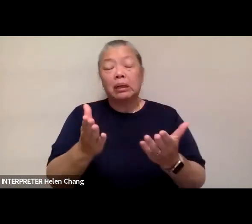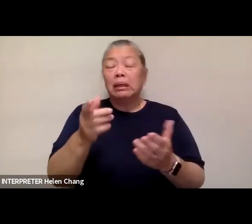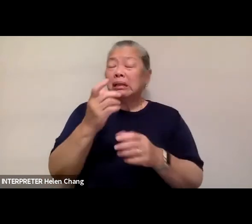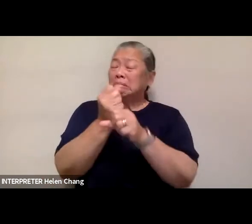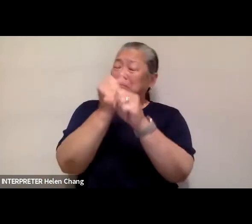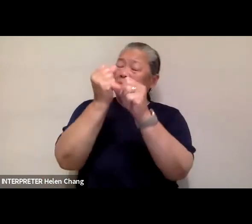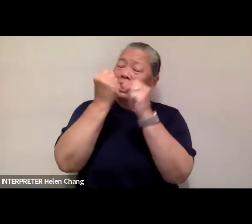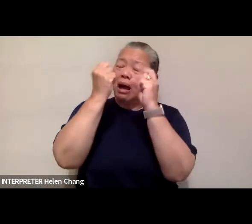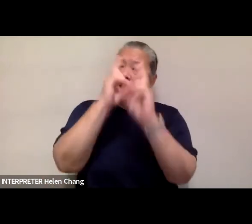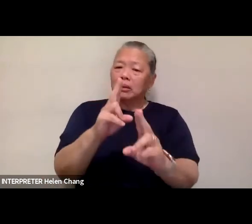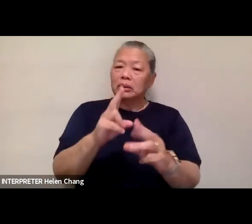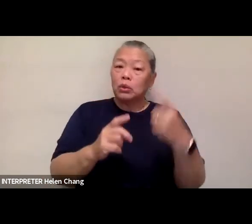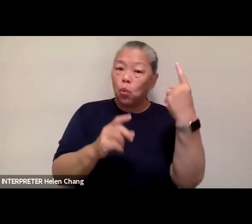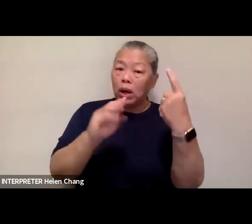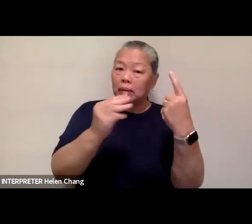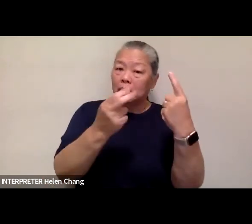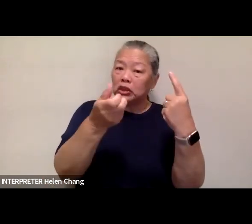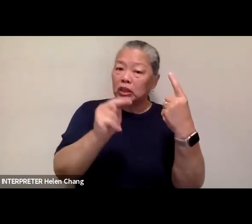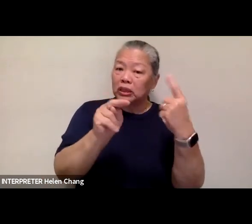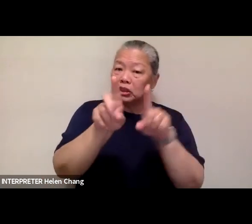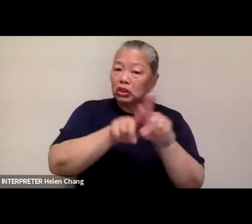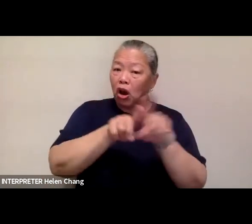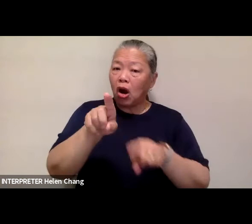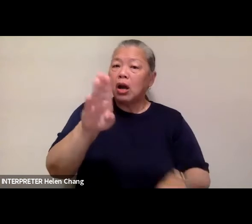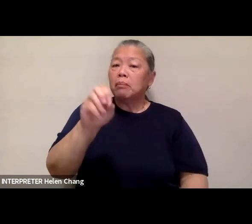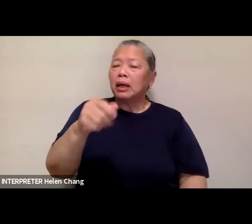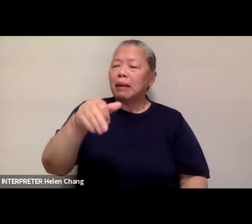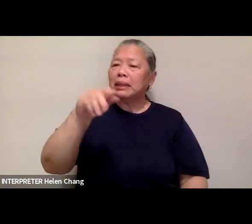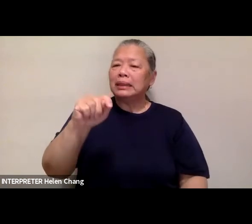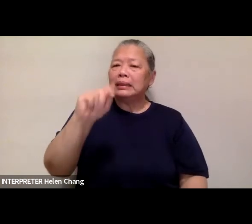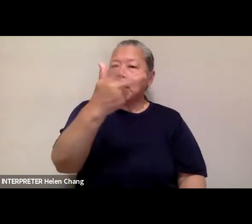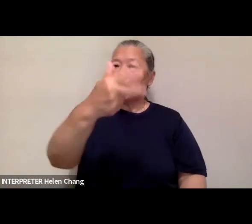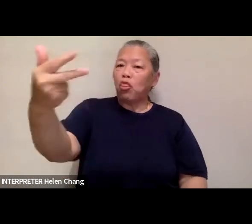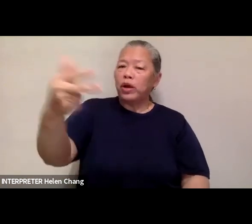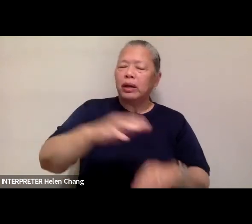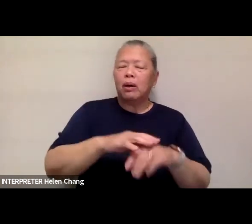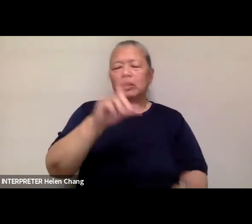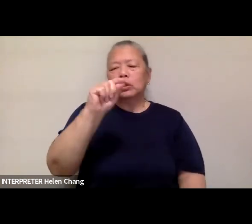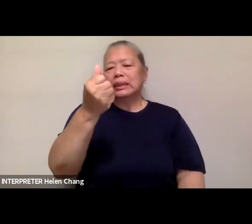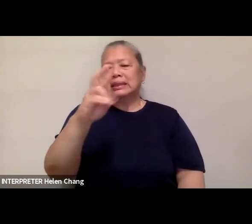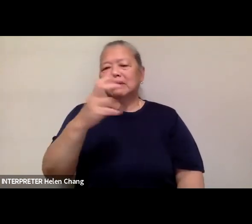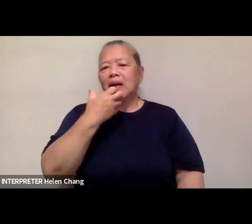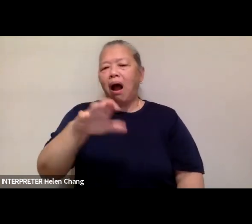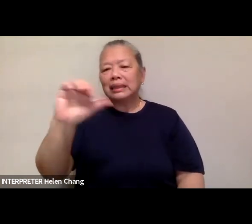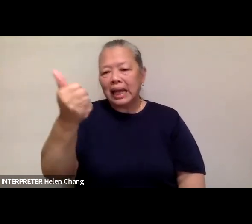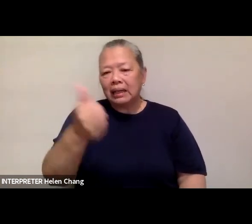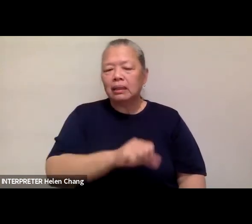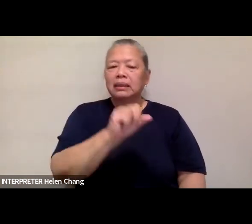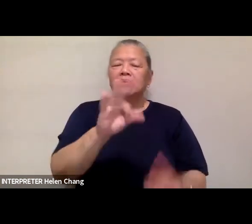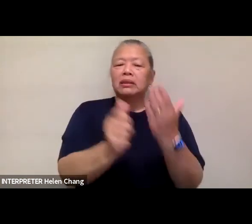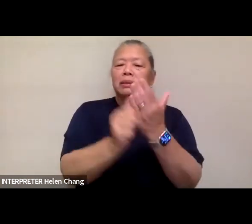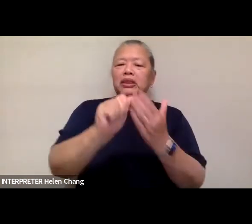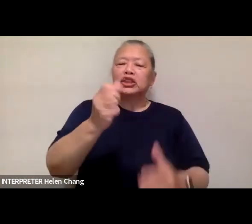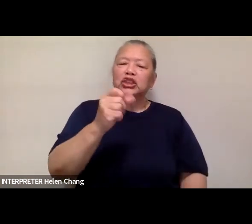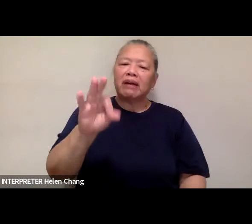include One Michelin Star, Bon Appetit No. 3 on the 2017 Hot 10, San Francisco Magazine Chef of the